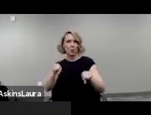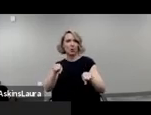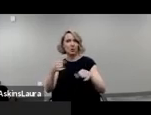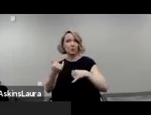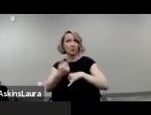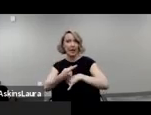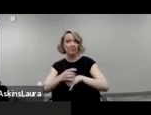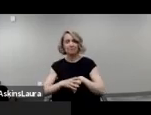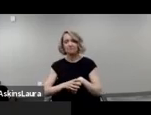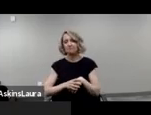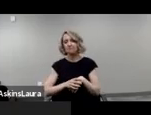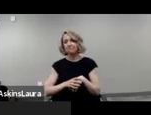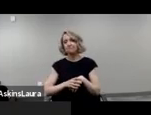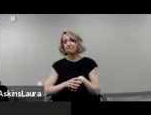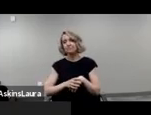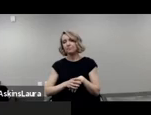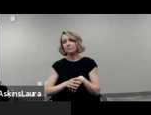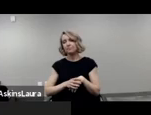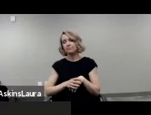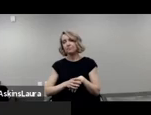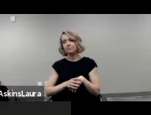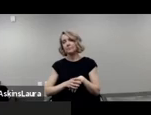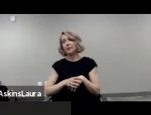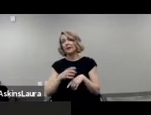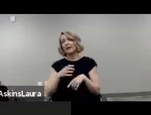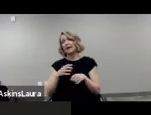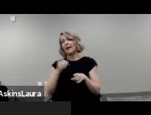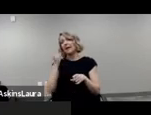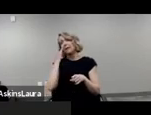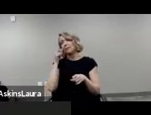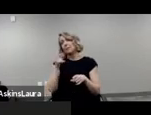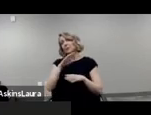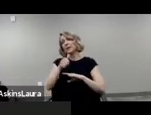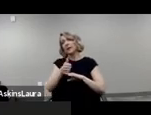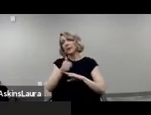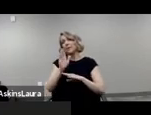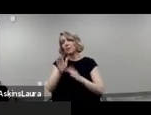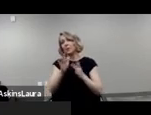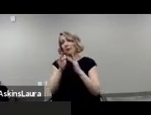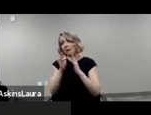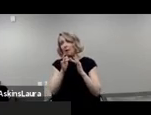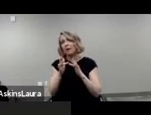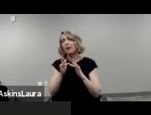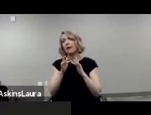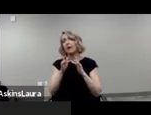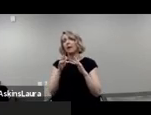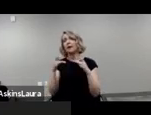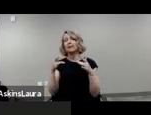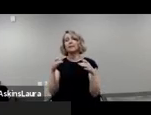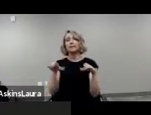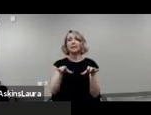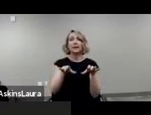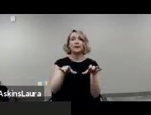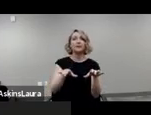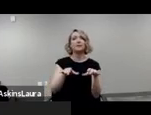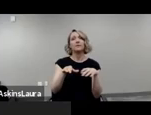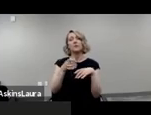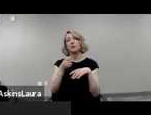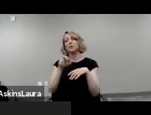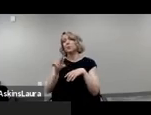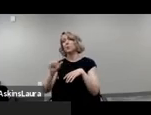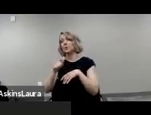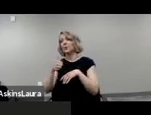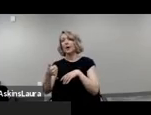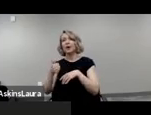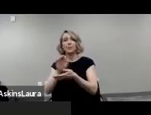the chances are when you make your event or your online virtual activities accessible from the beginning, you're